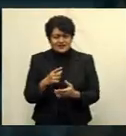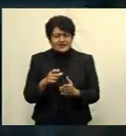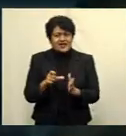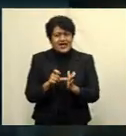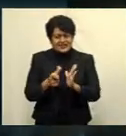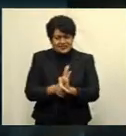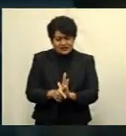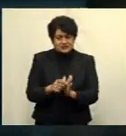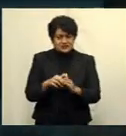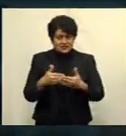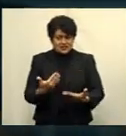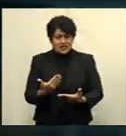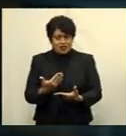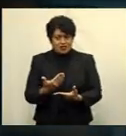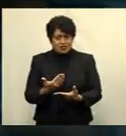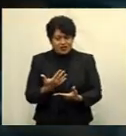facing.